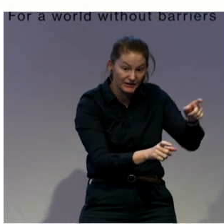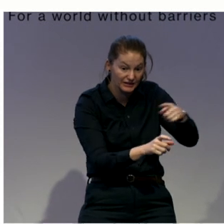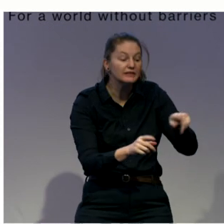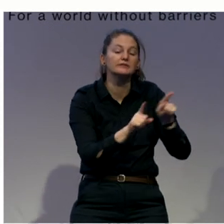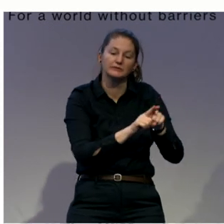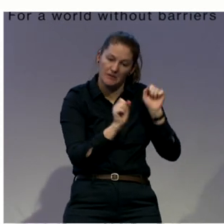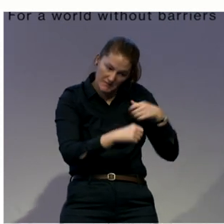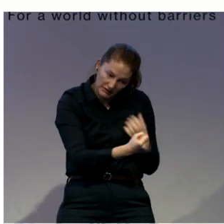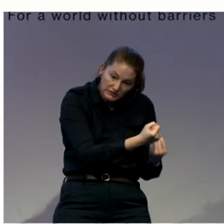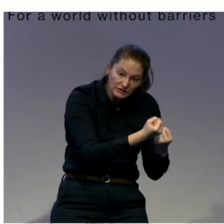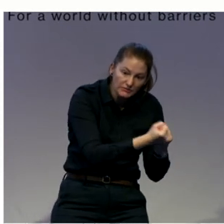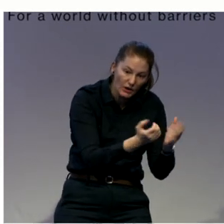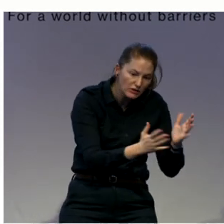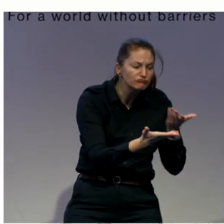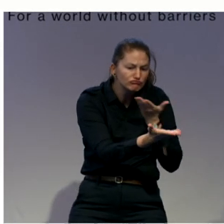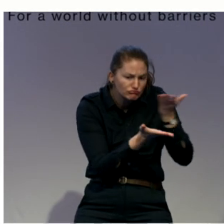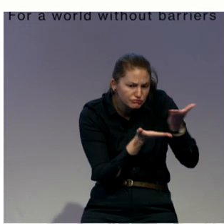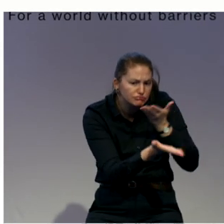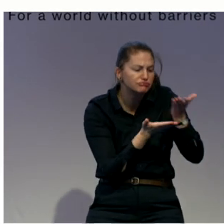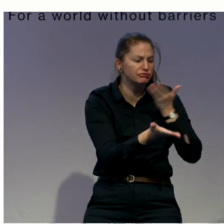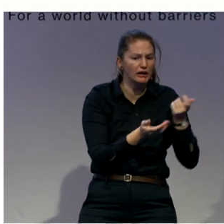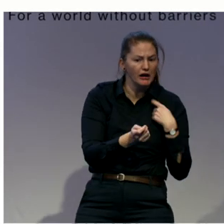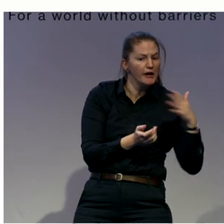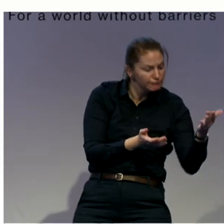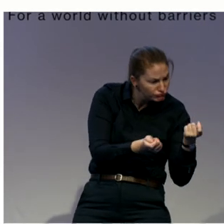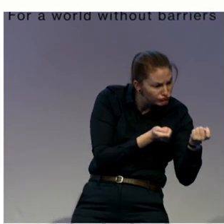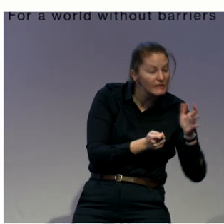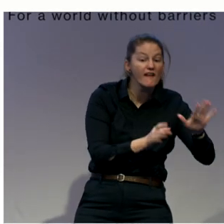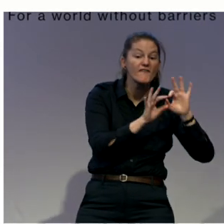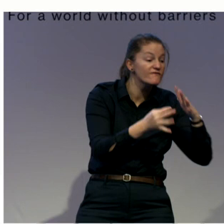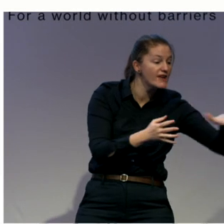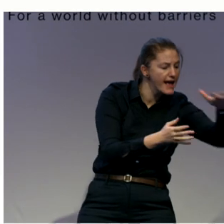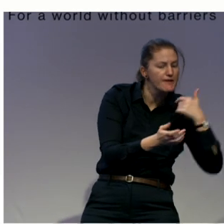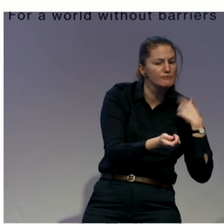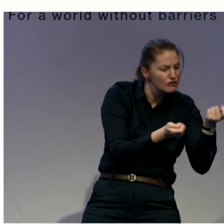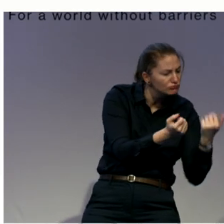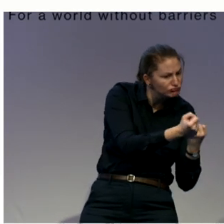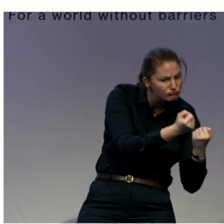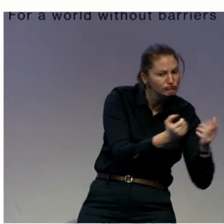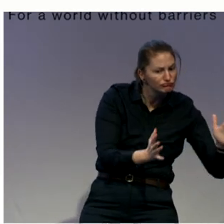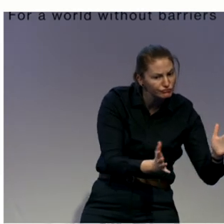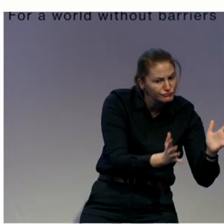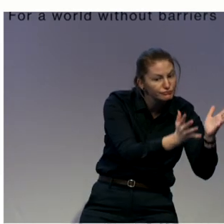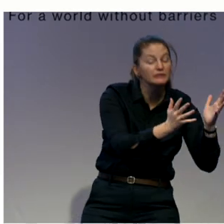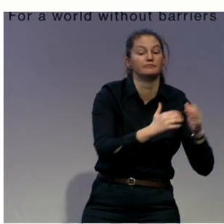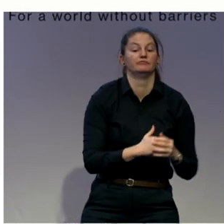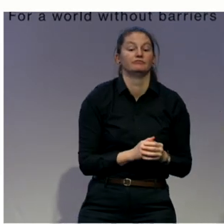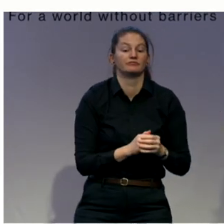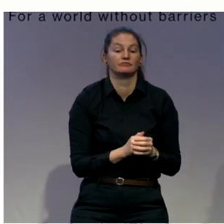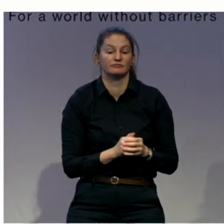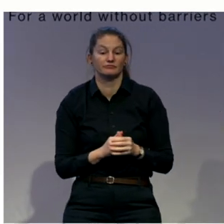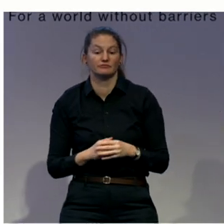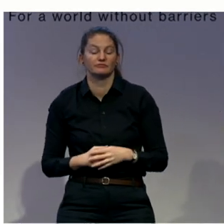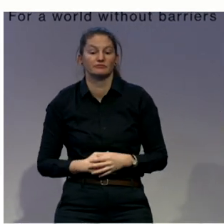So that when they get into the worst situation of their life, either because they've experienced victimization,